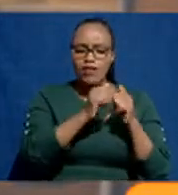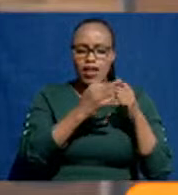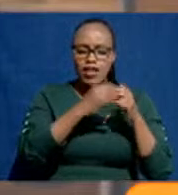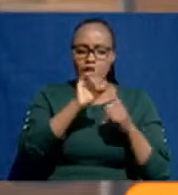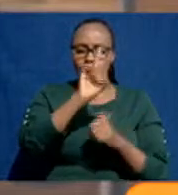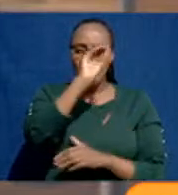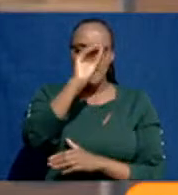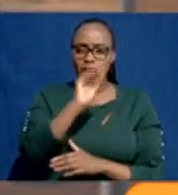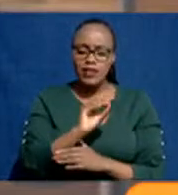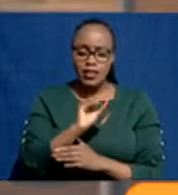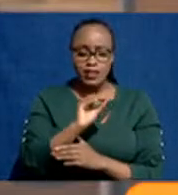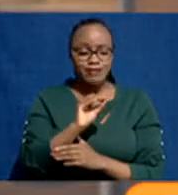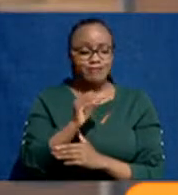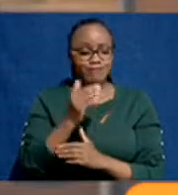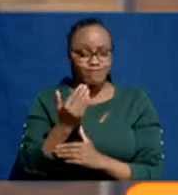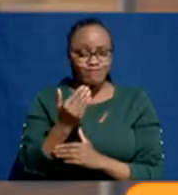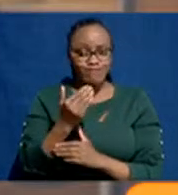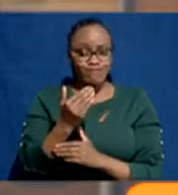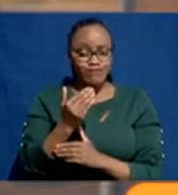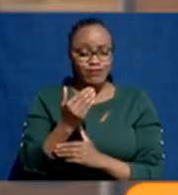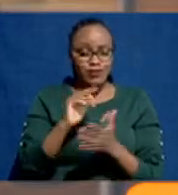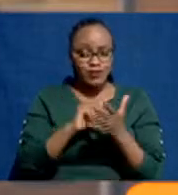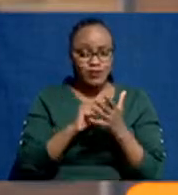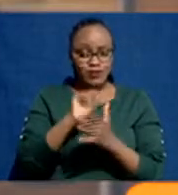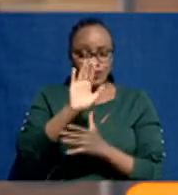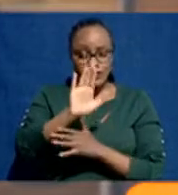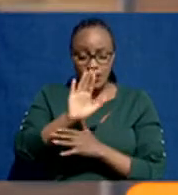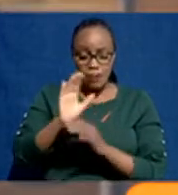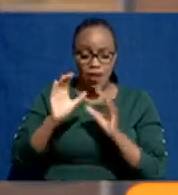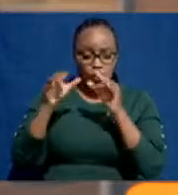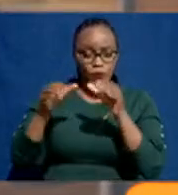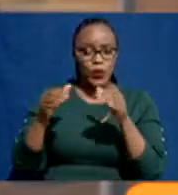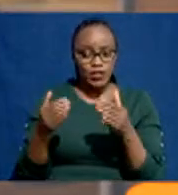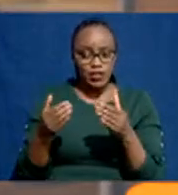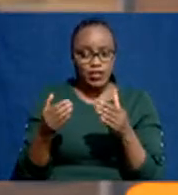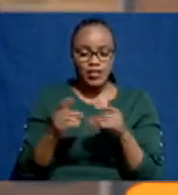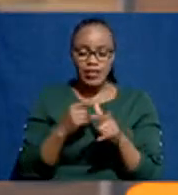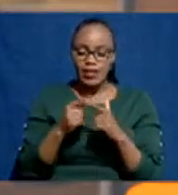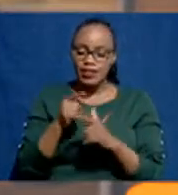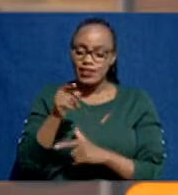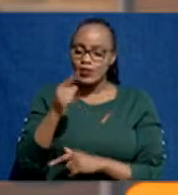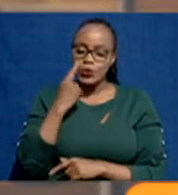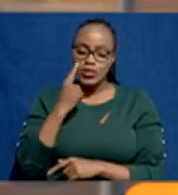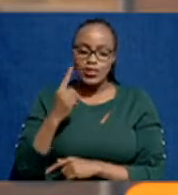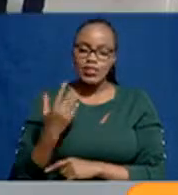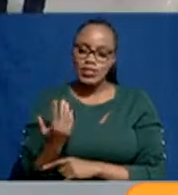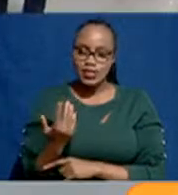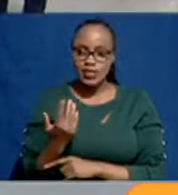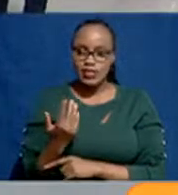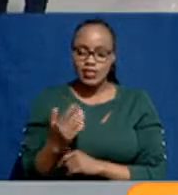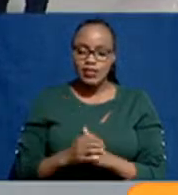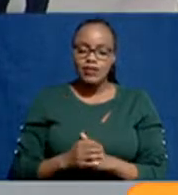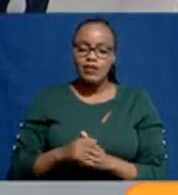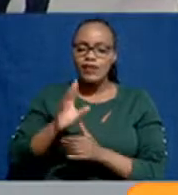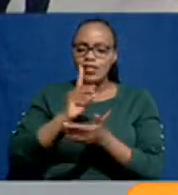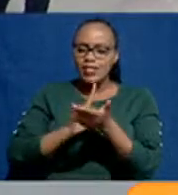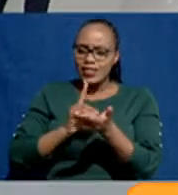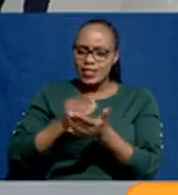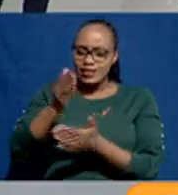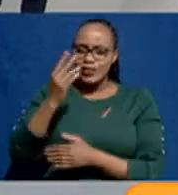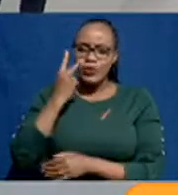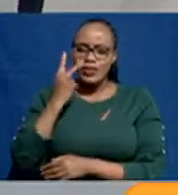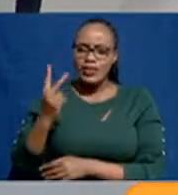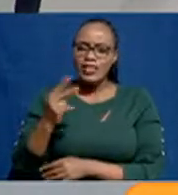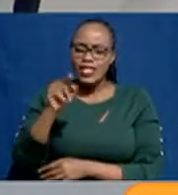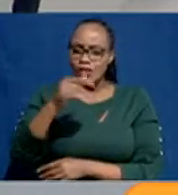of your cohort. Right. Come on. Okay. Dr. Tari, I